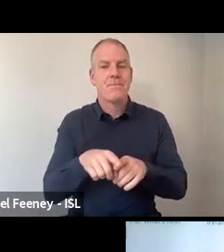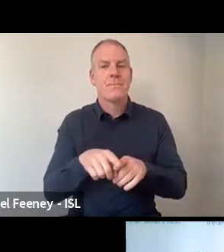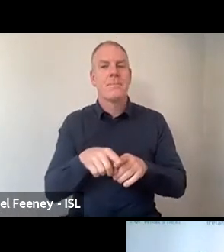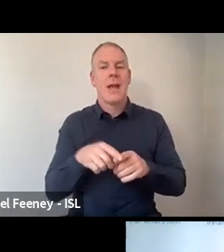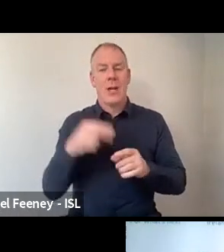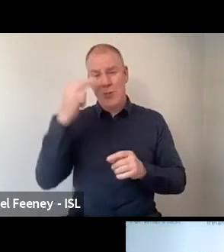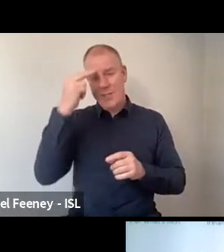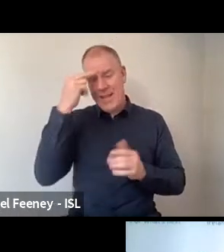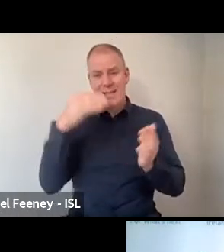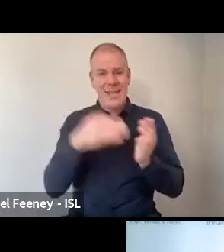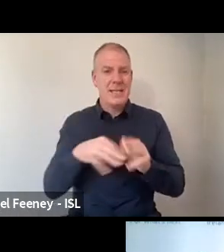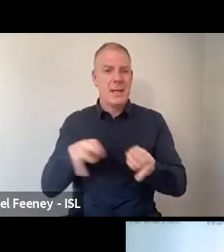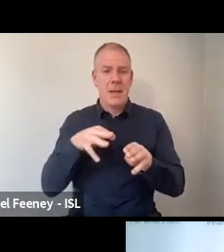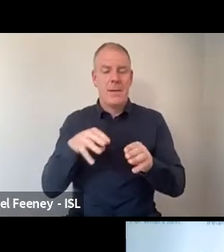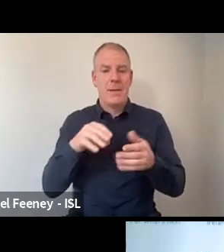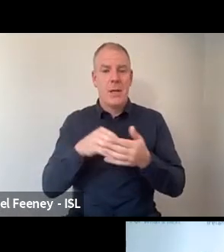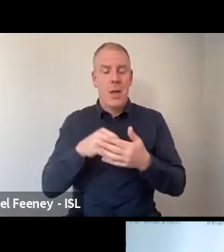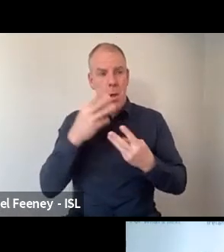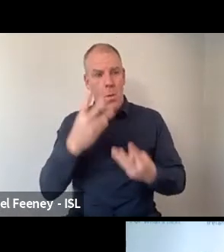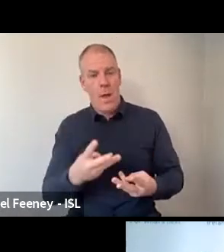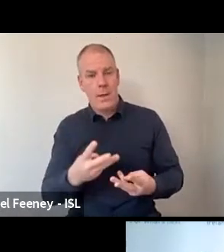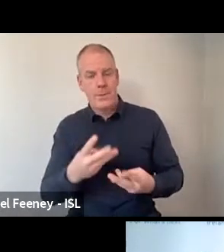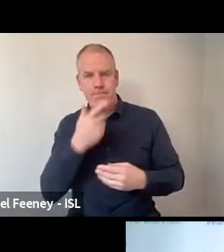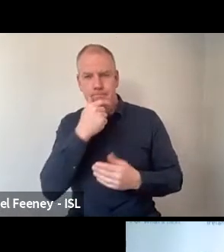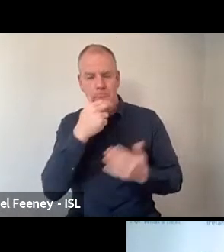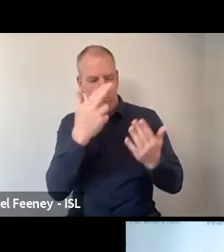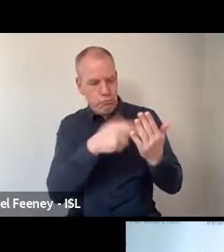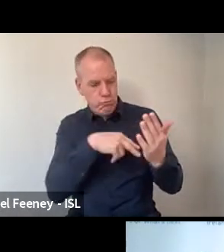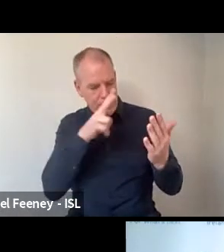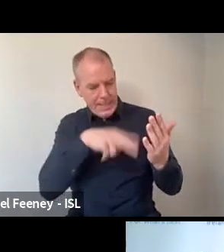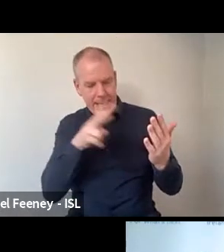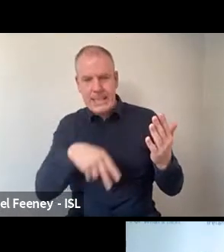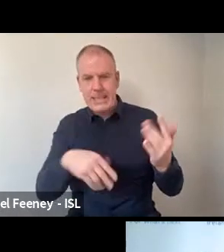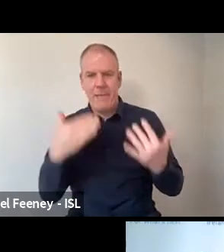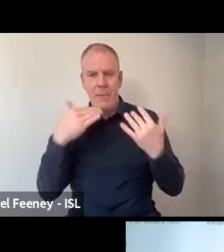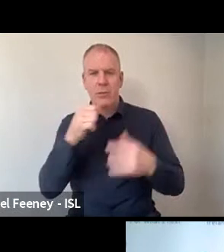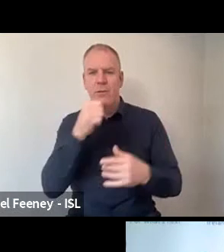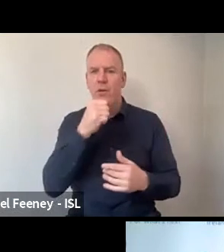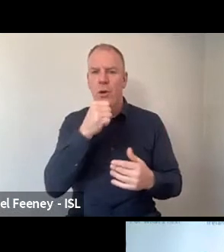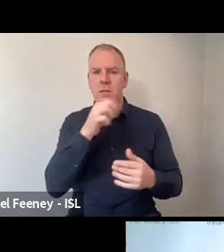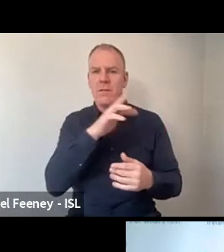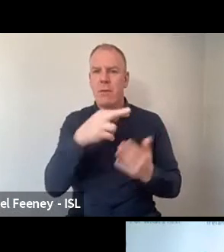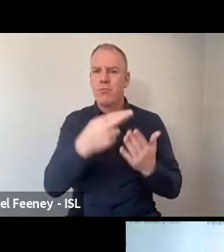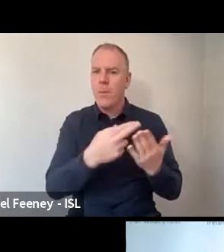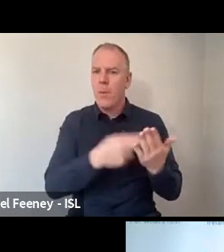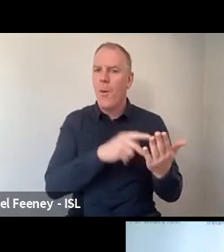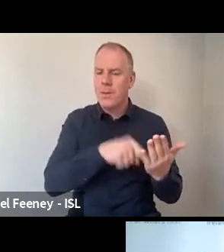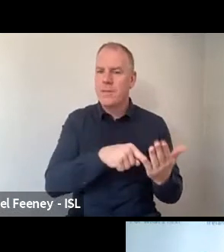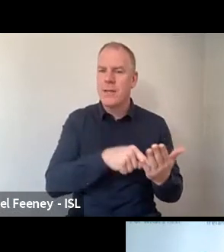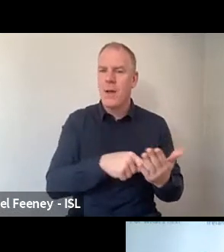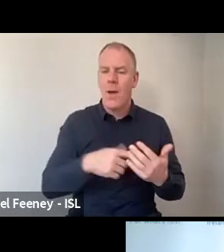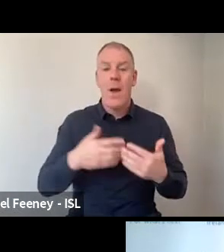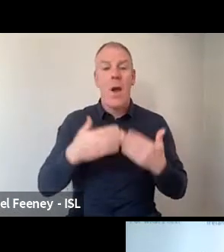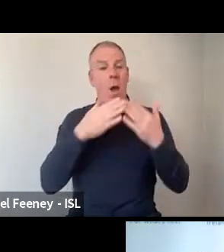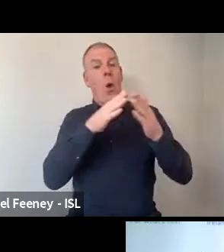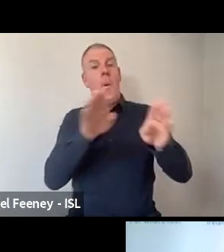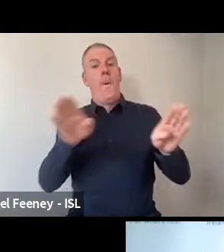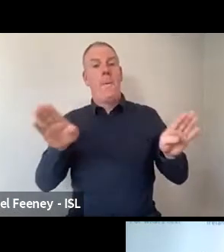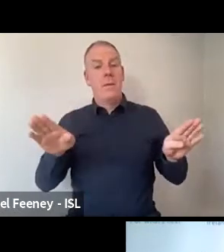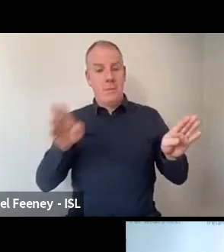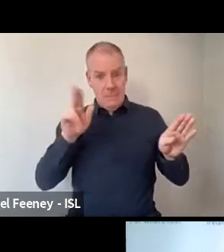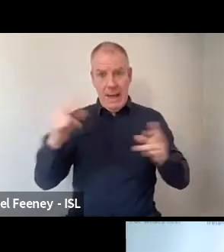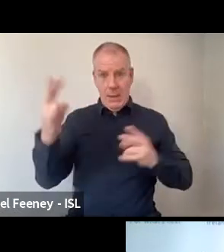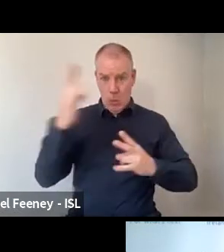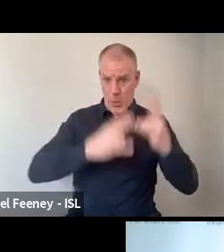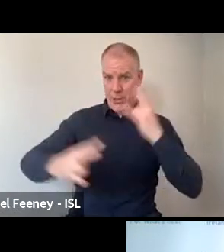understand people will probably want to take on board and absorb the data that's coming from this report. We're very open to further